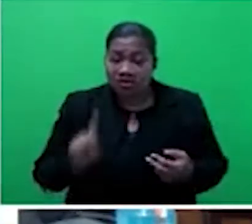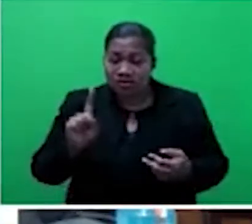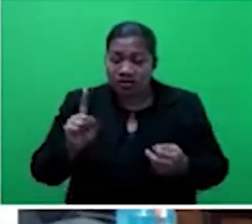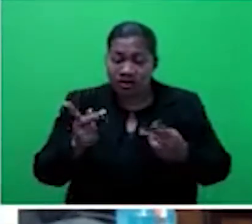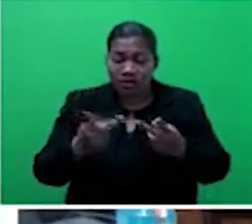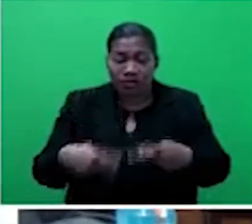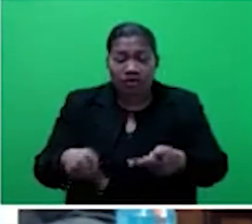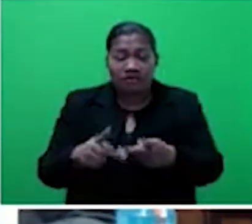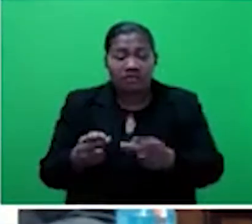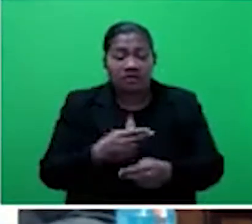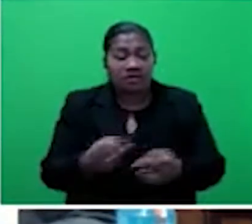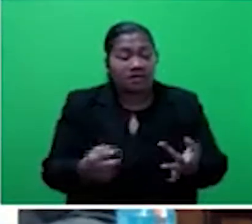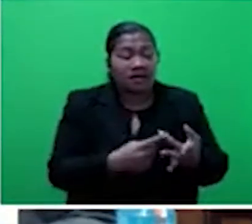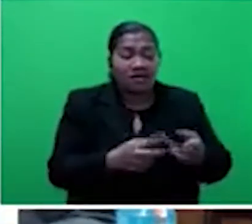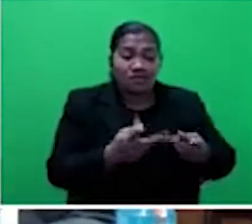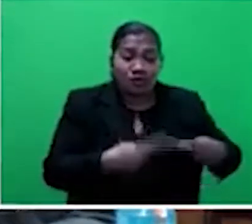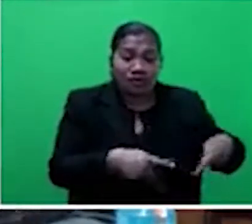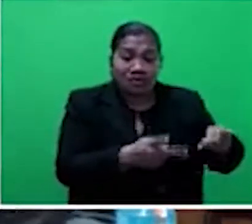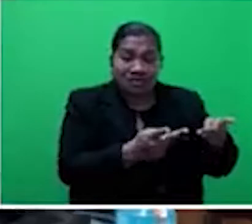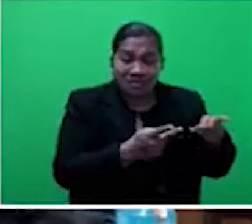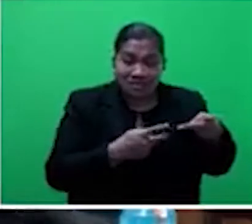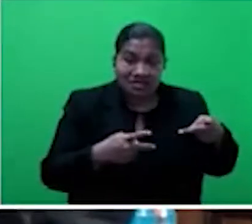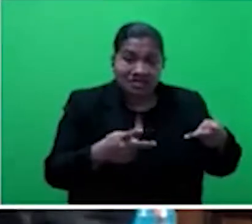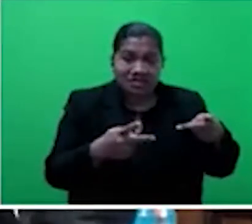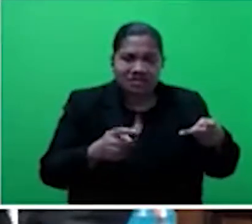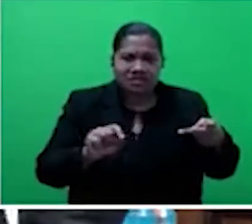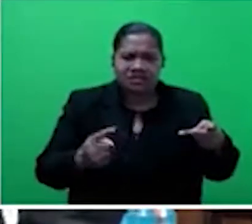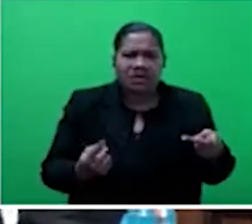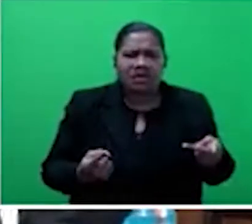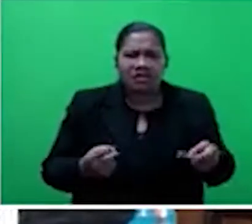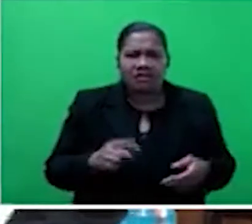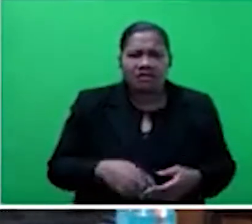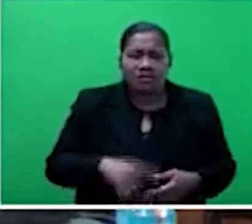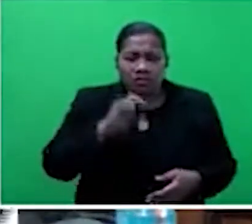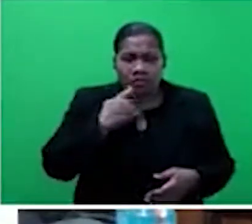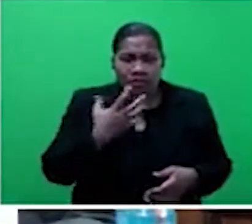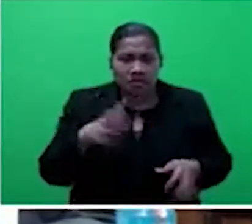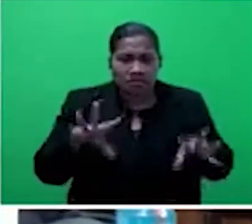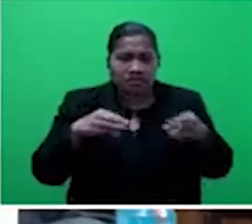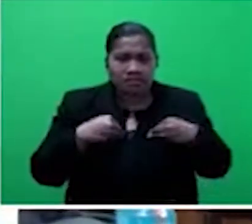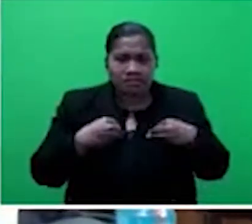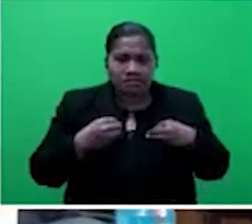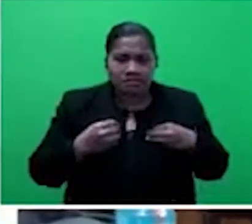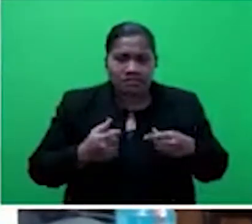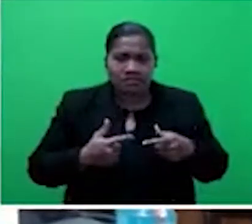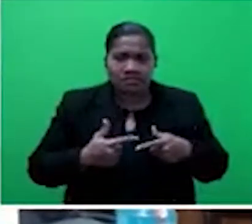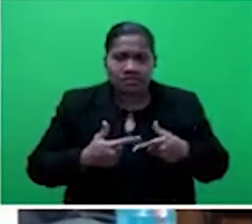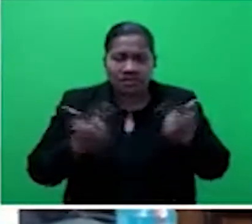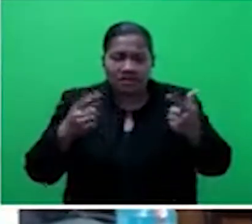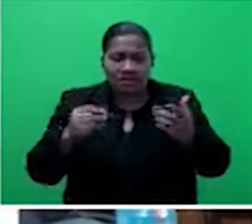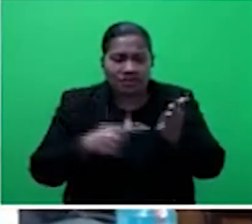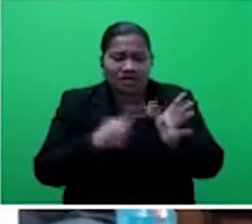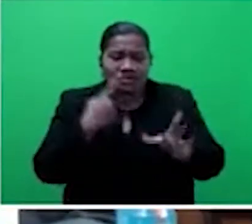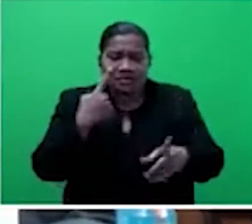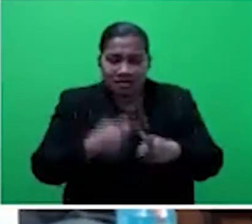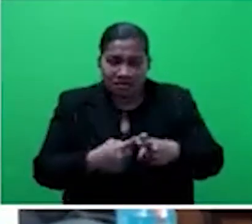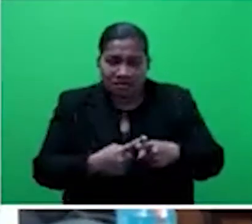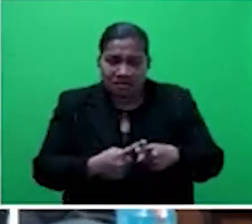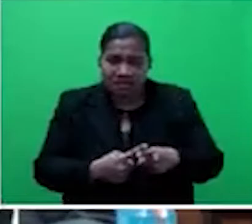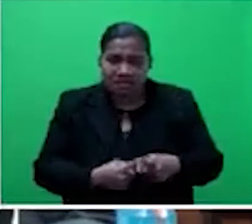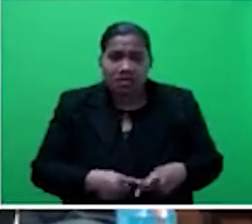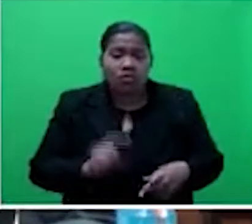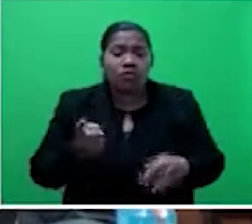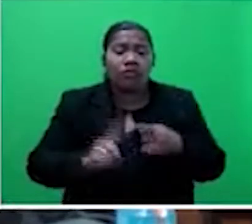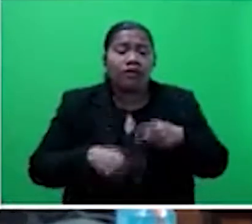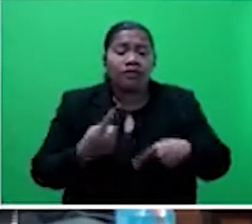some other provinces. Will they get a larger chunk of the tax? What will happen to those people who don't actually have those industries